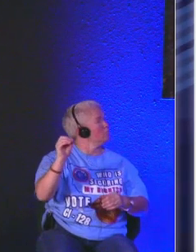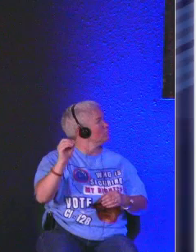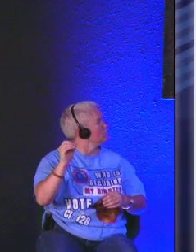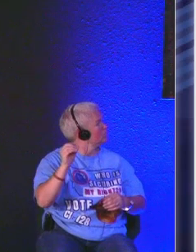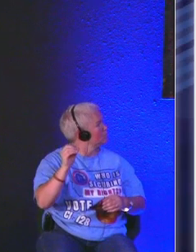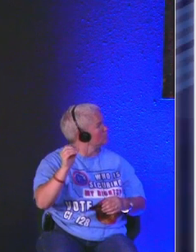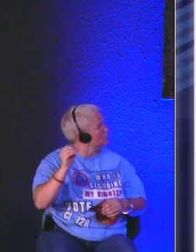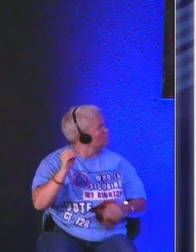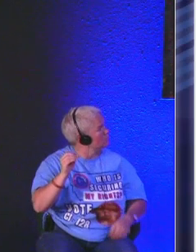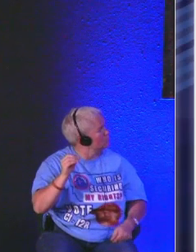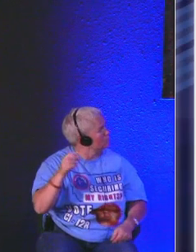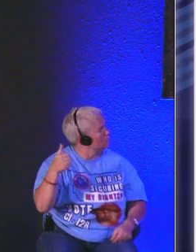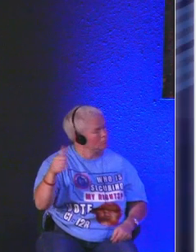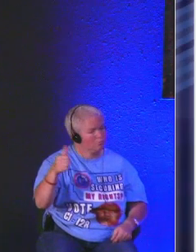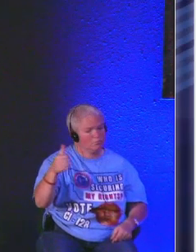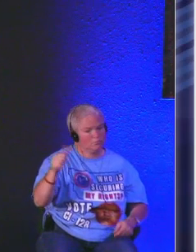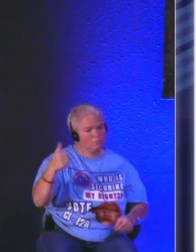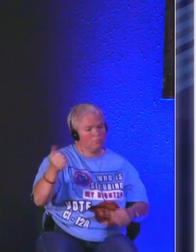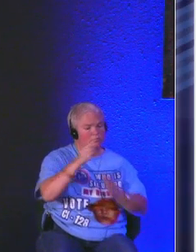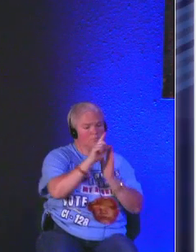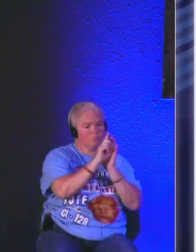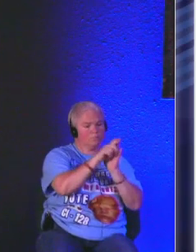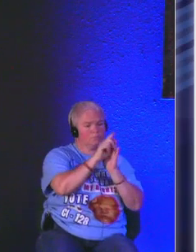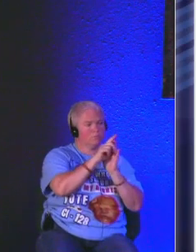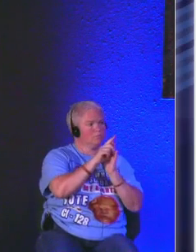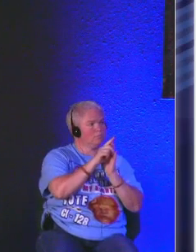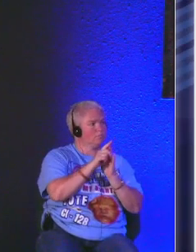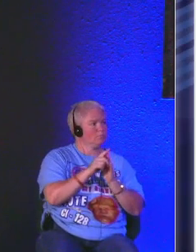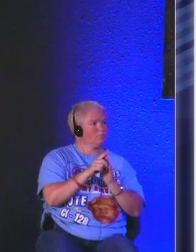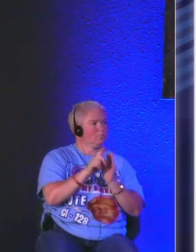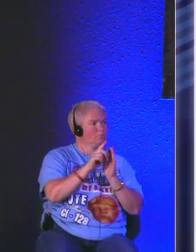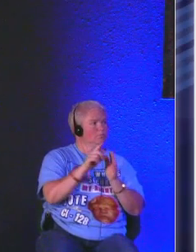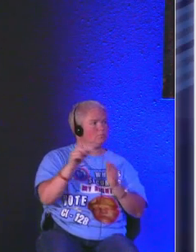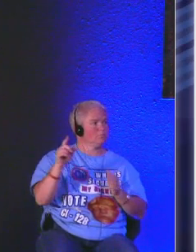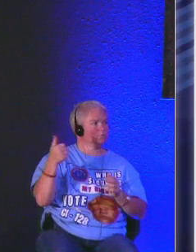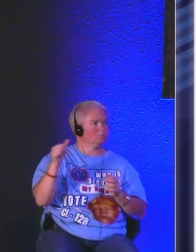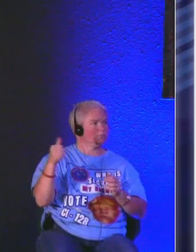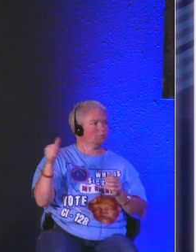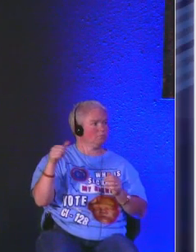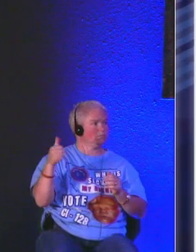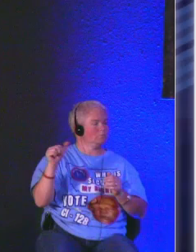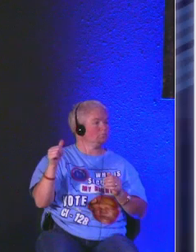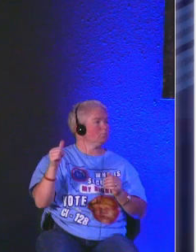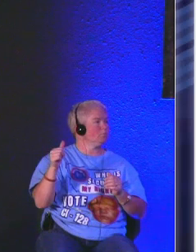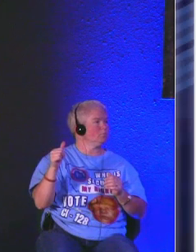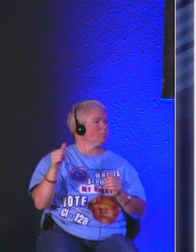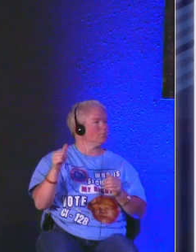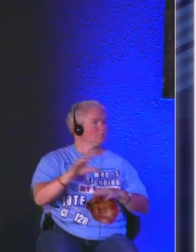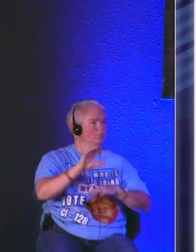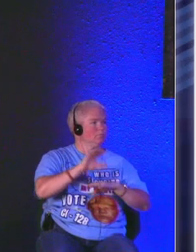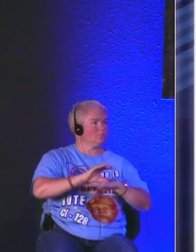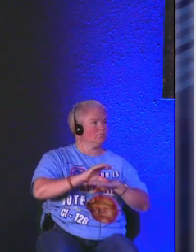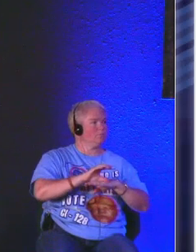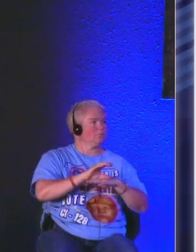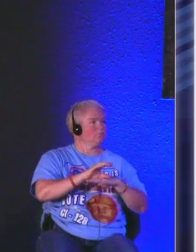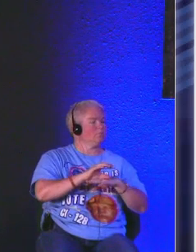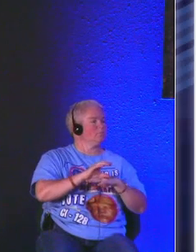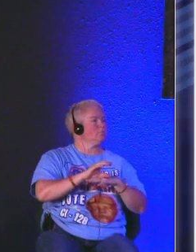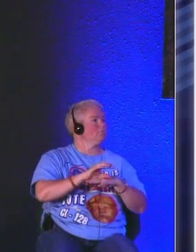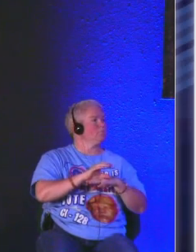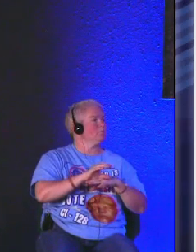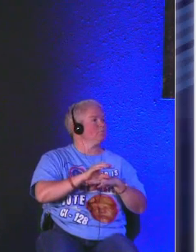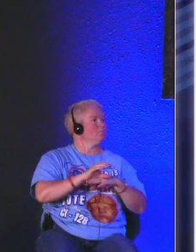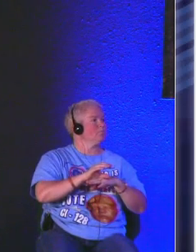what we're finding happening at the cafe is is that 10 minutes before service everybody just loads up